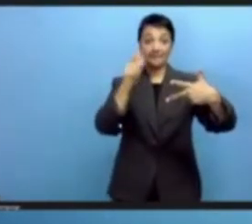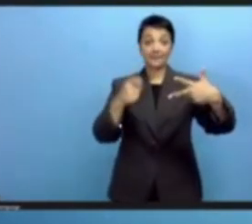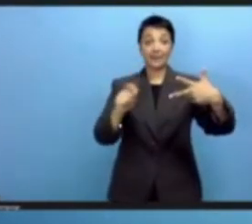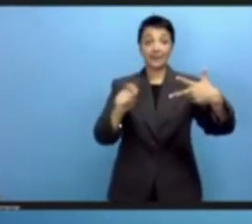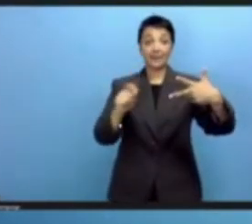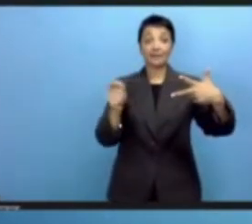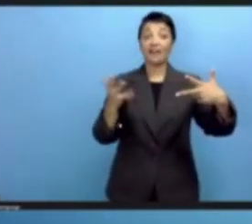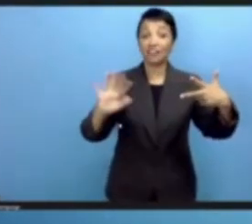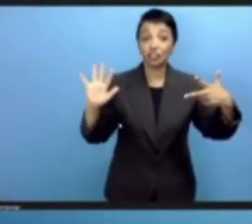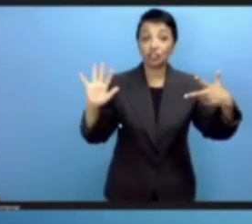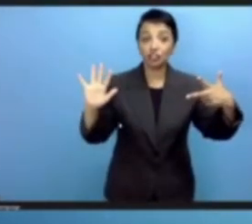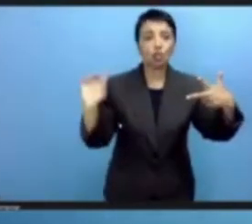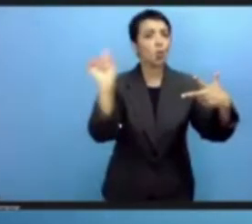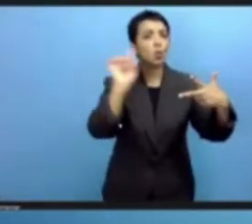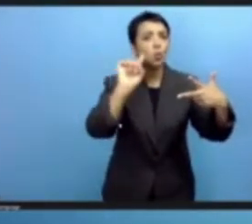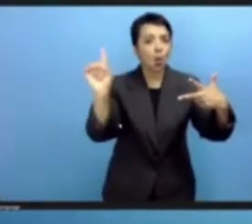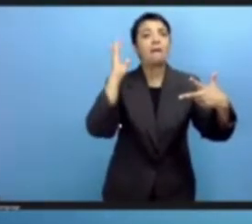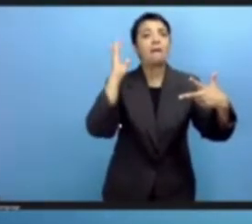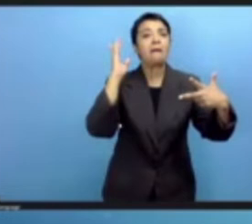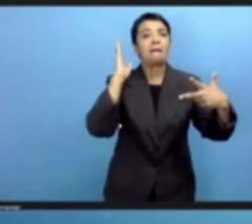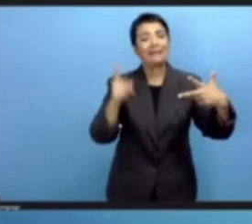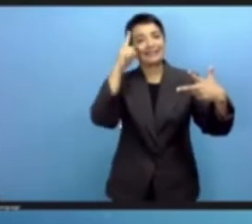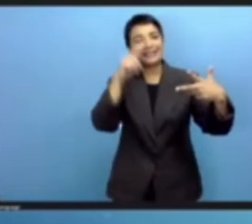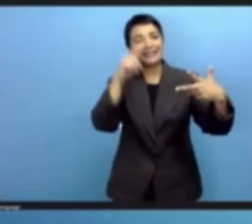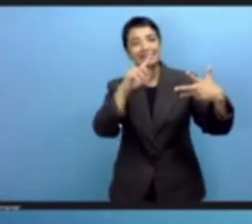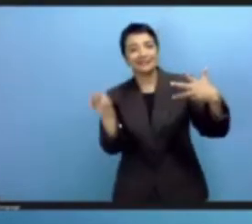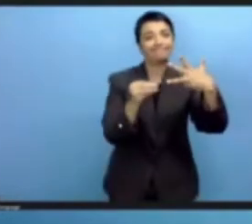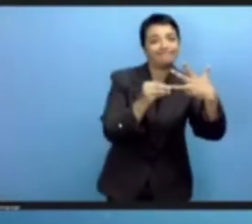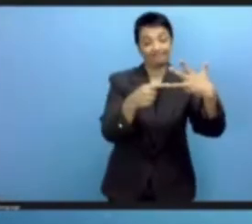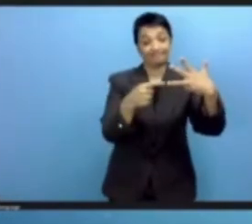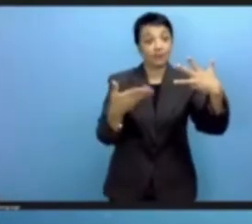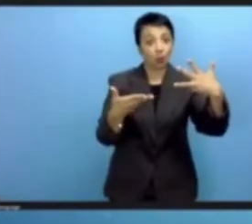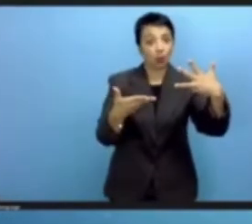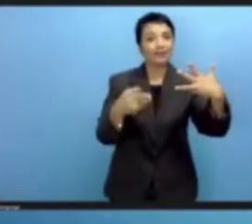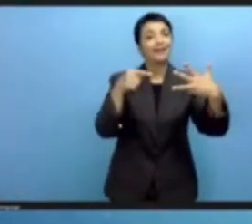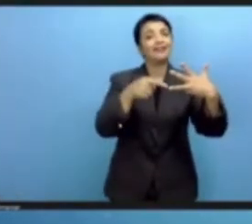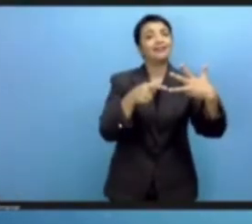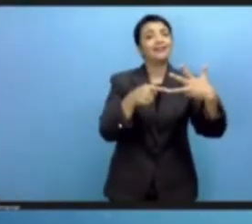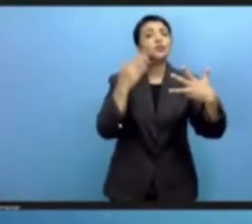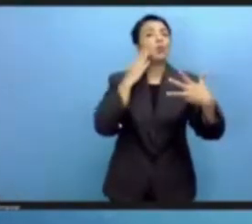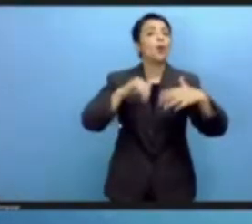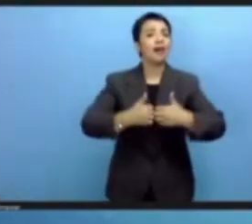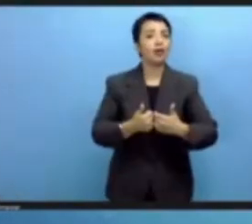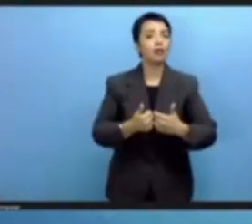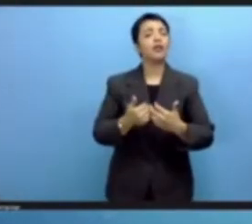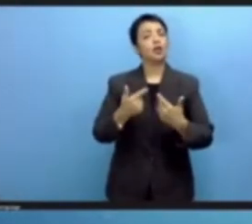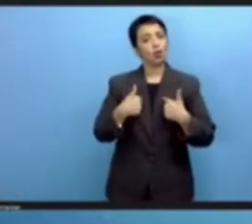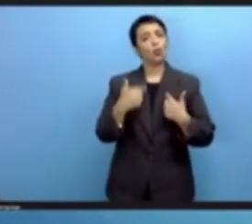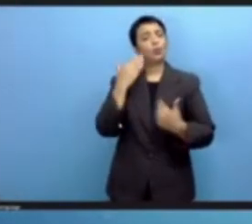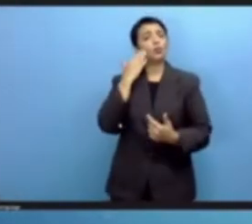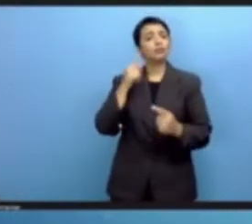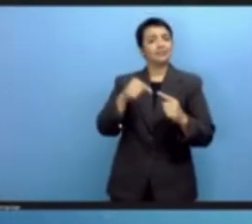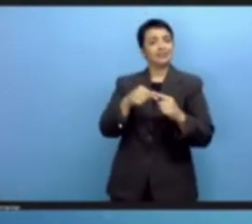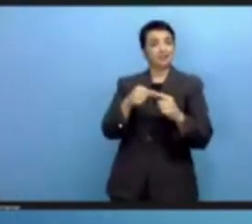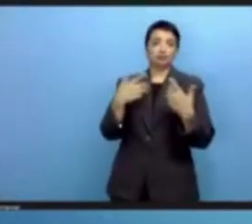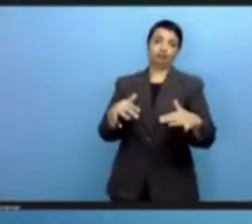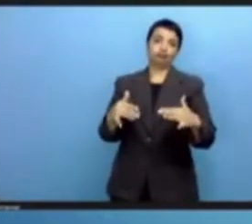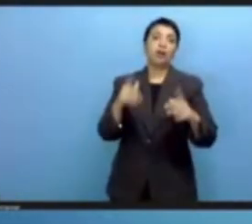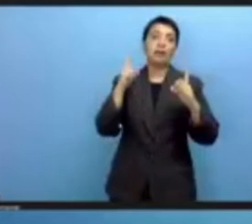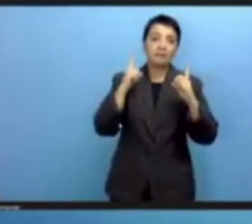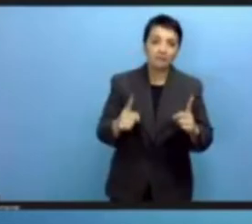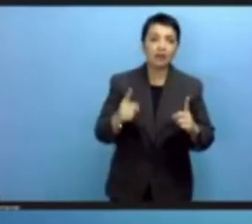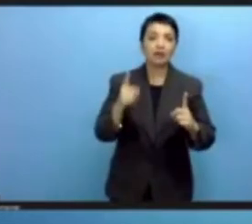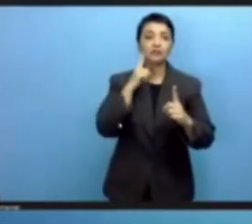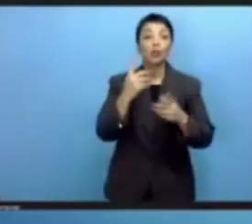on another priority, which is the guard rails, the common rails that need to be there for inclusive